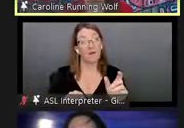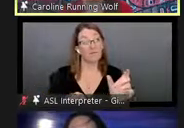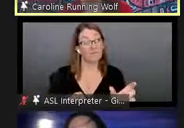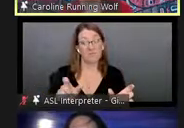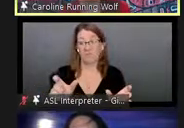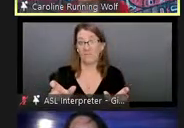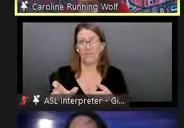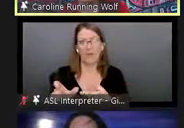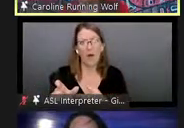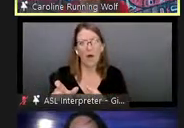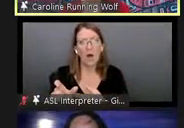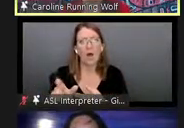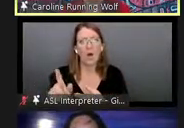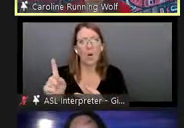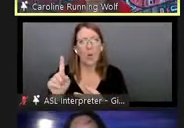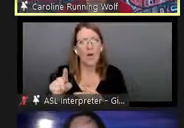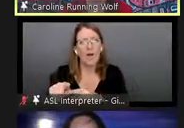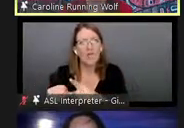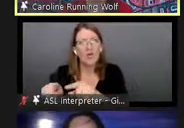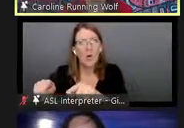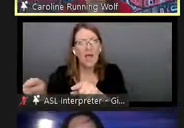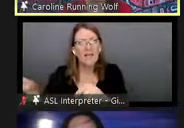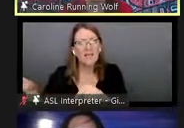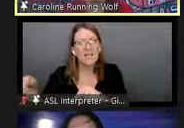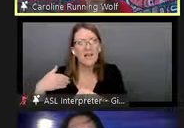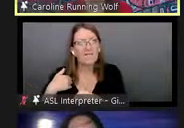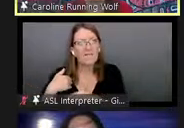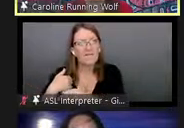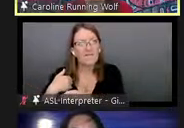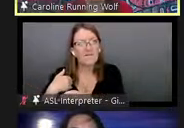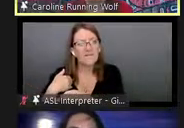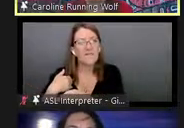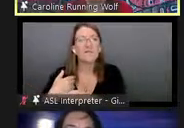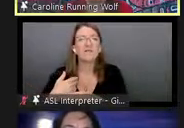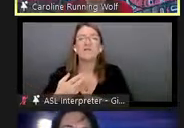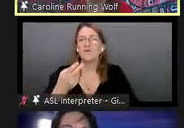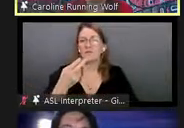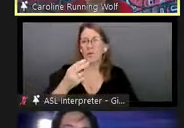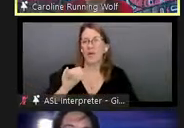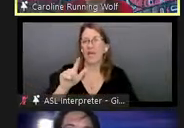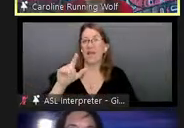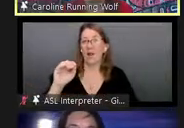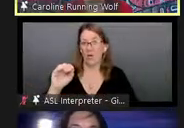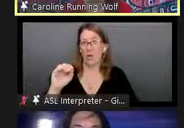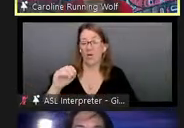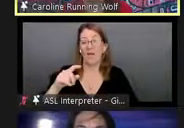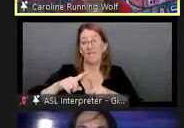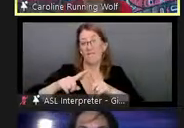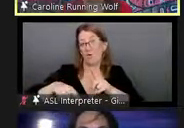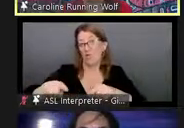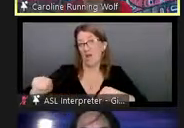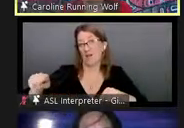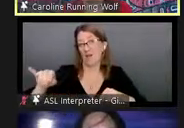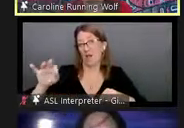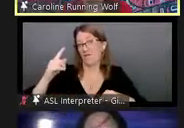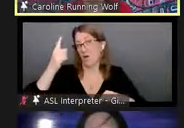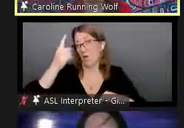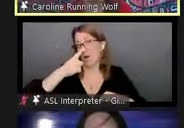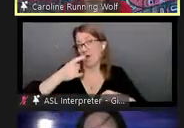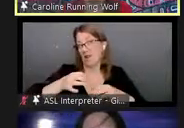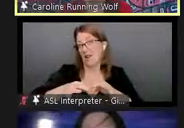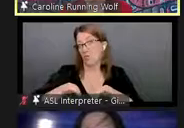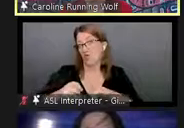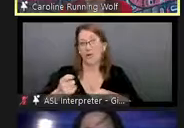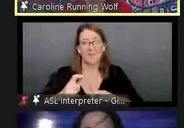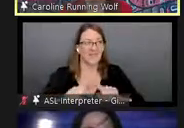of a language variant so the hilo variant of hawaiian is different from